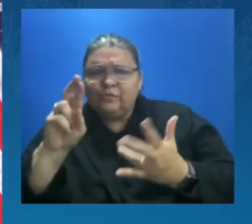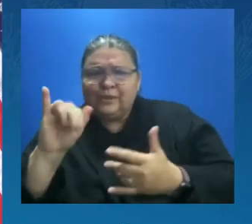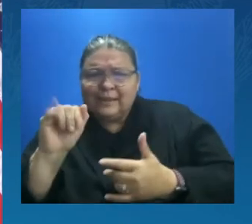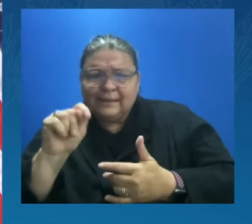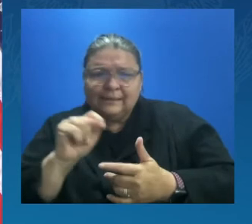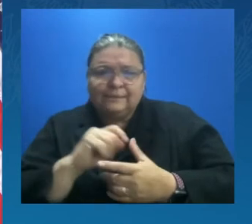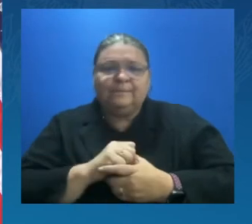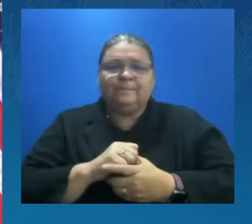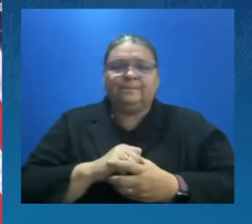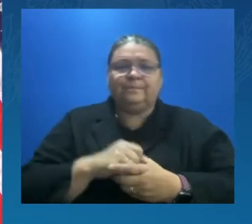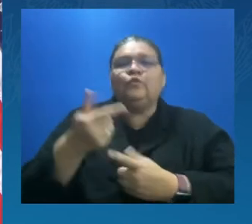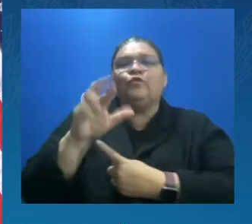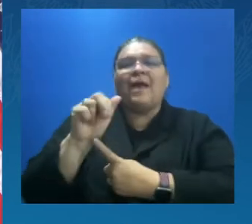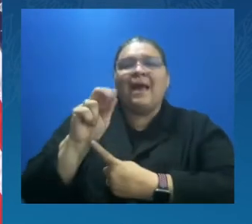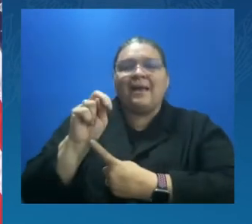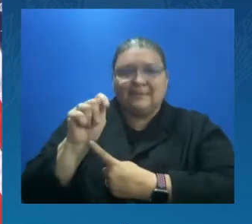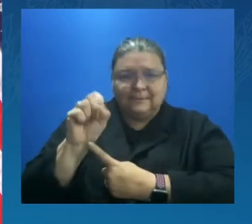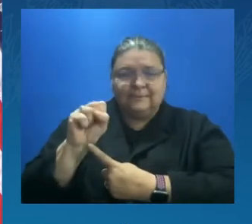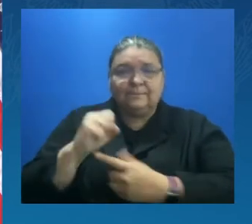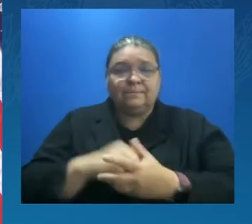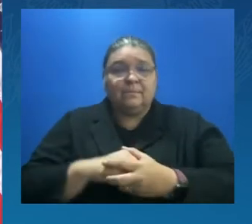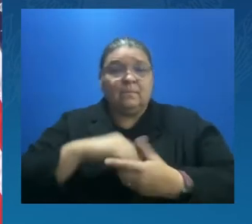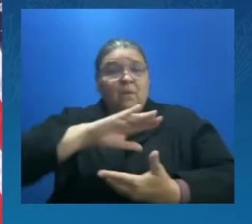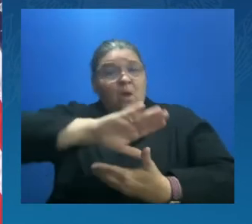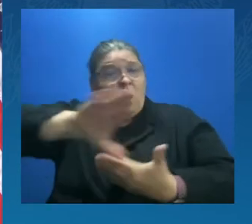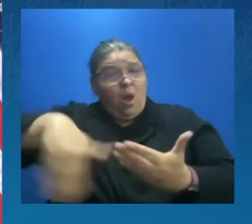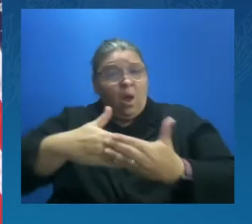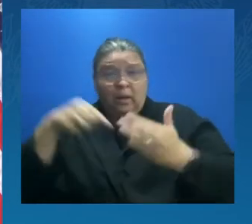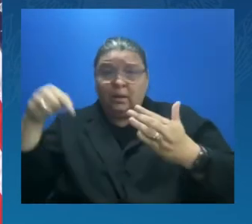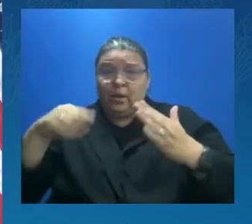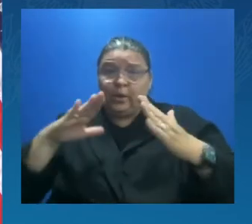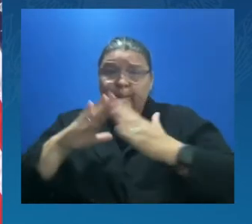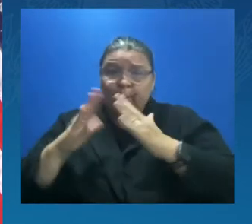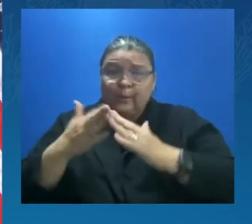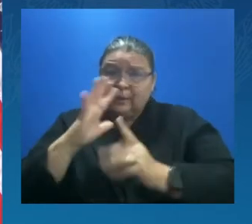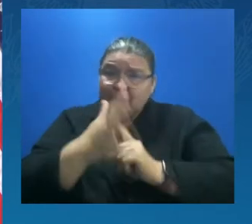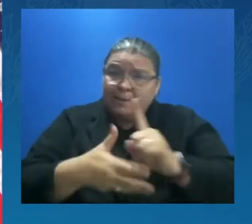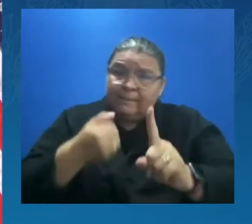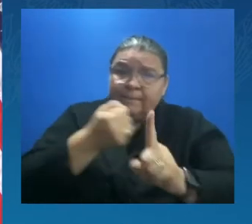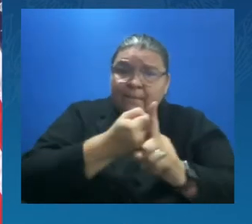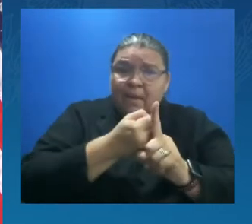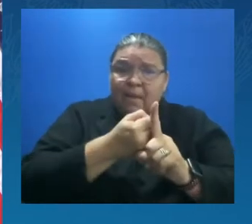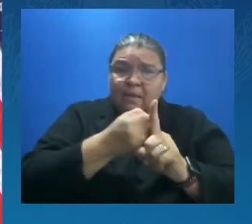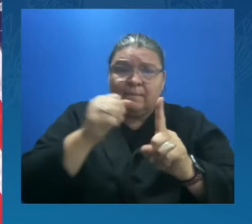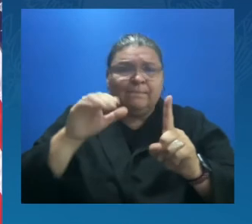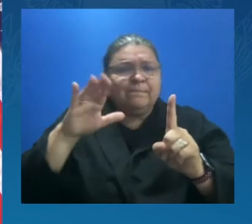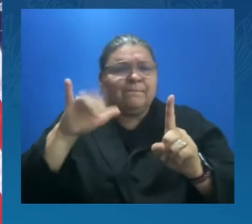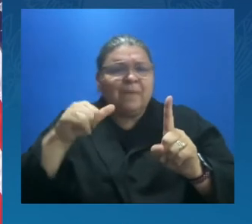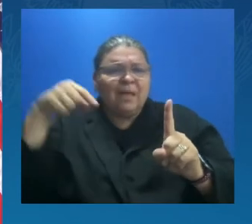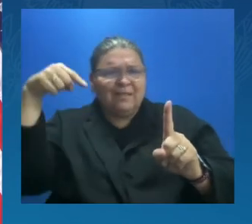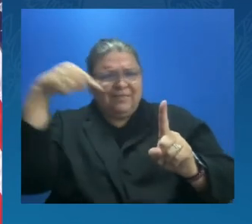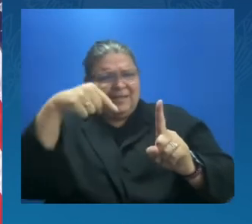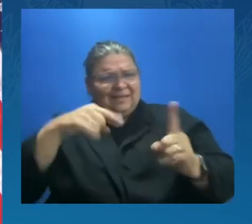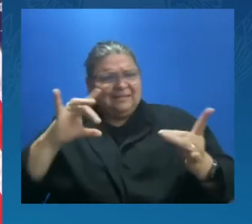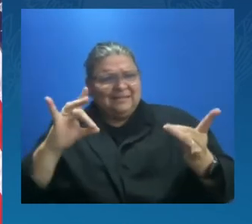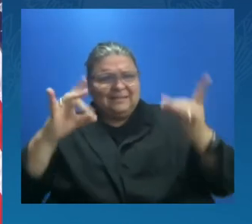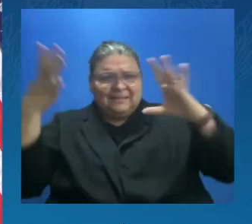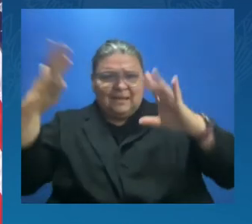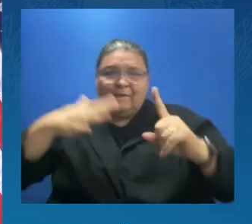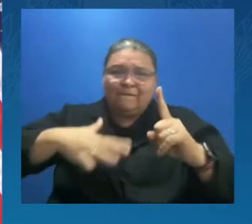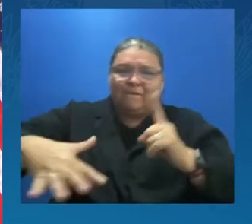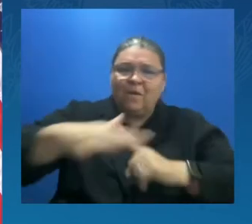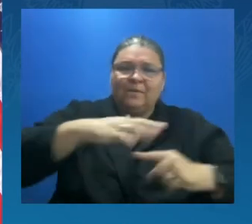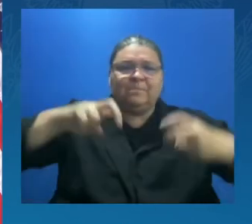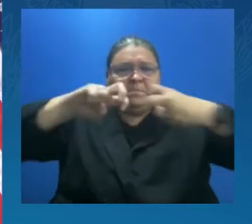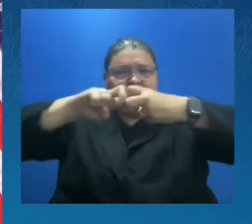across all communities. consider heat waves pose a greater threat to people